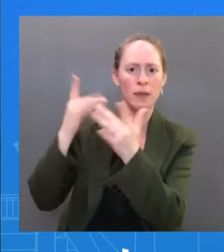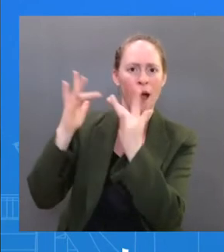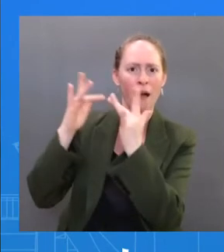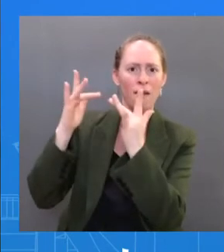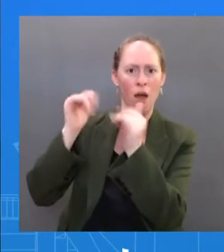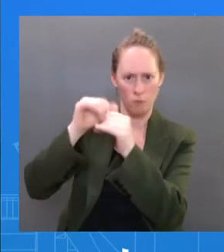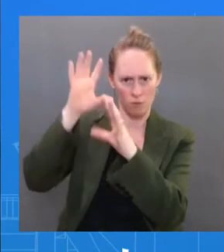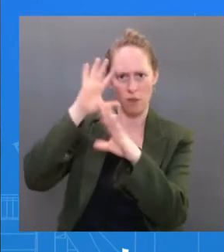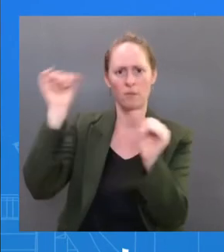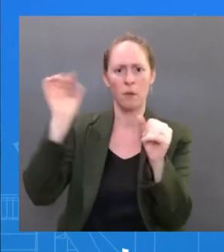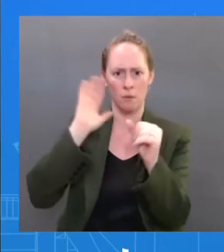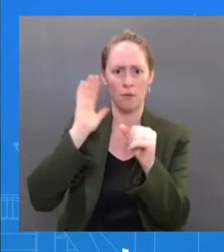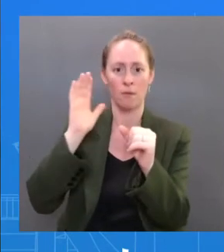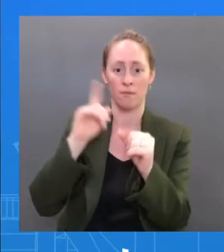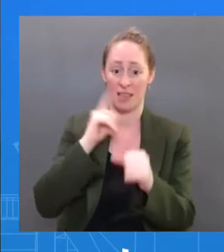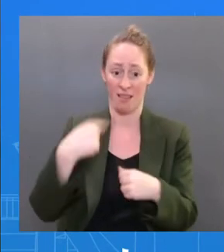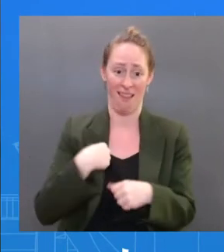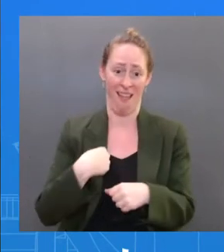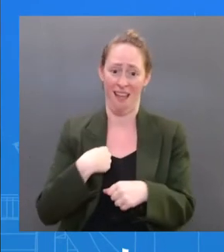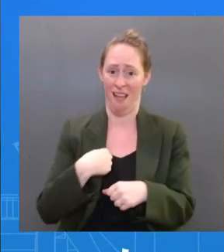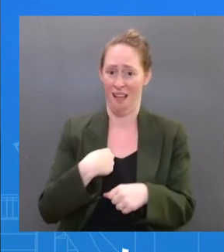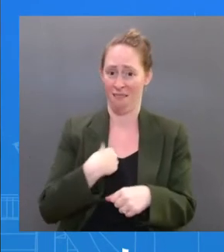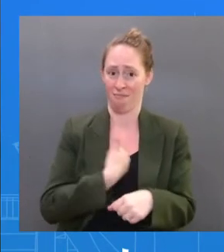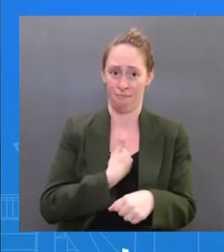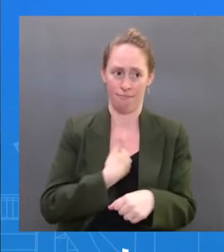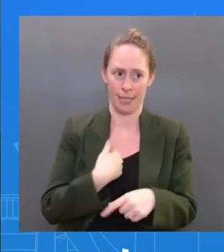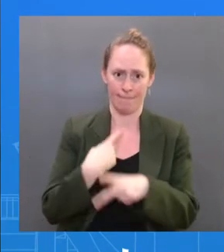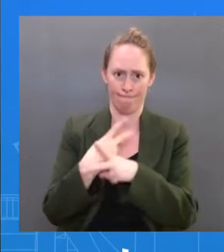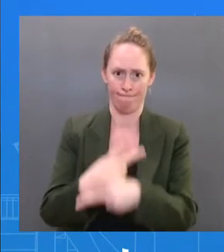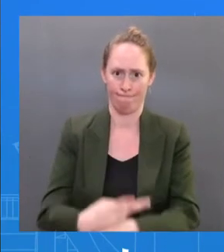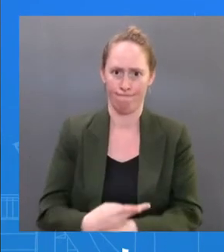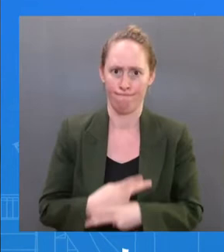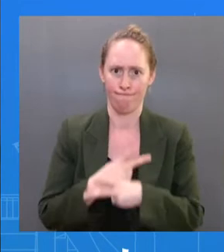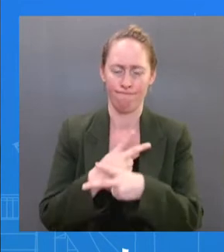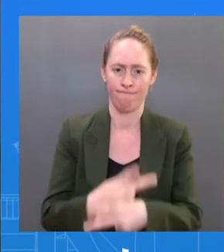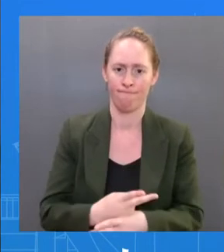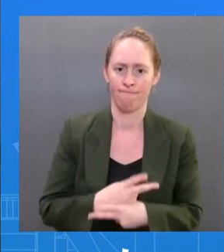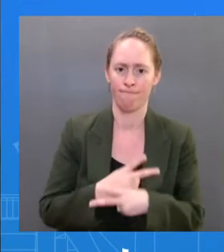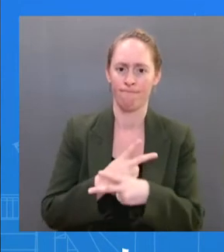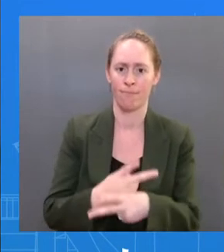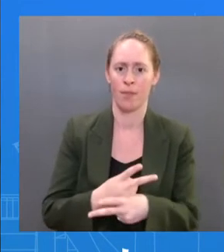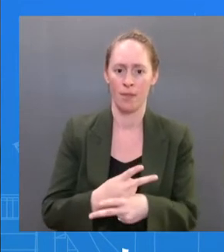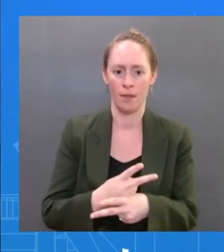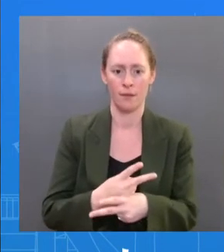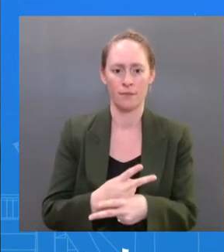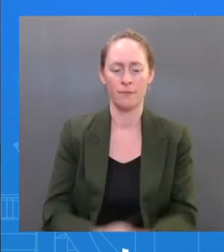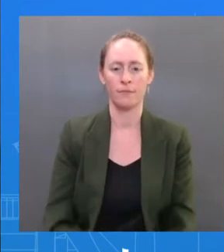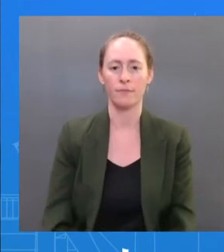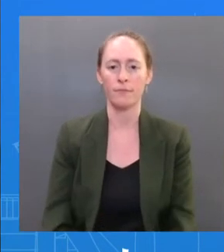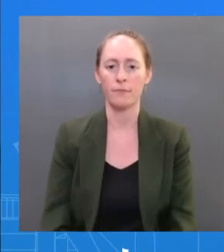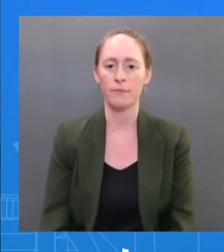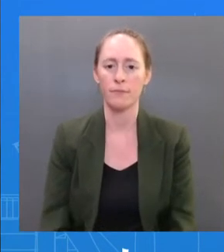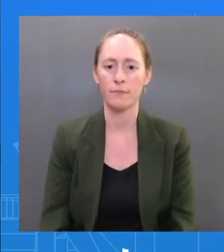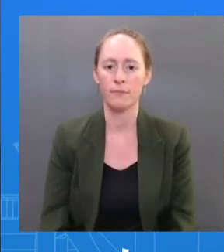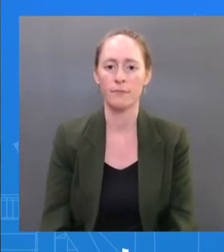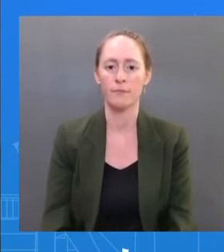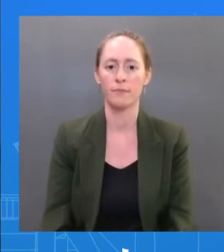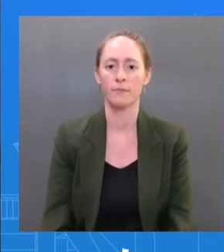not. But because I had traveled with him, we share that information. But we have a protocol here that we will continue to to